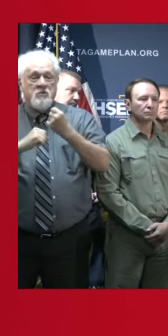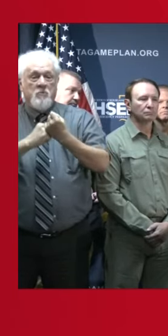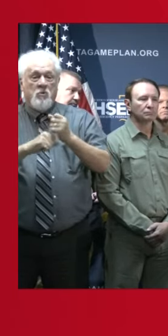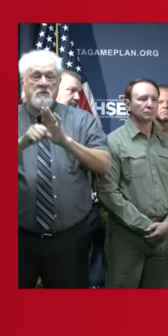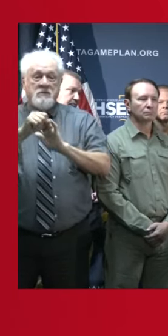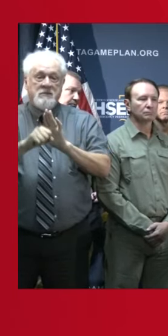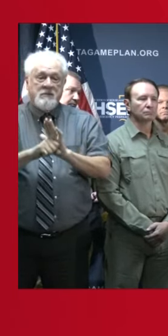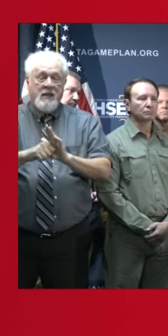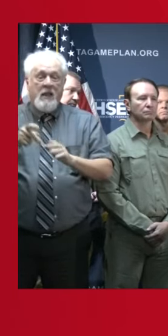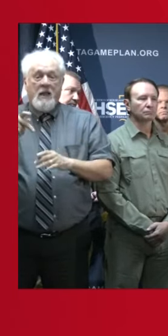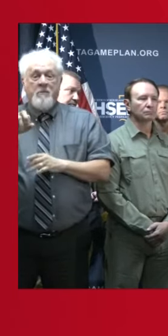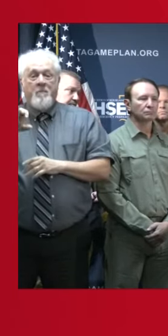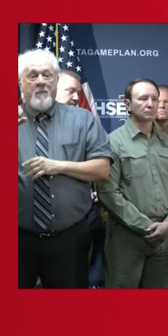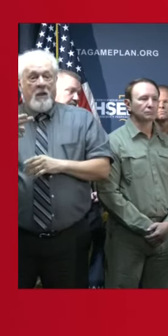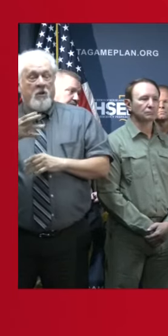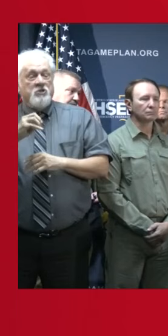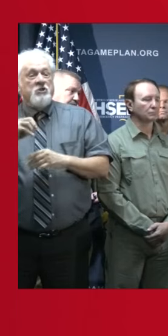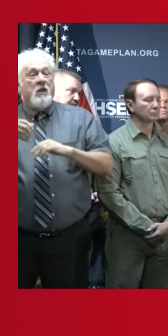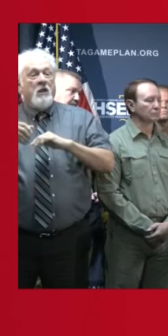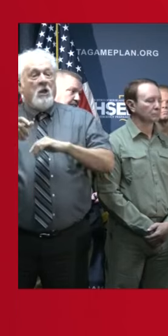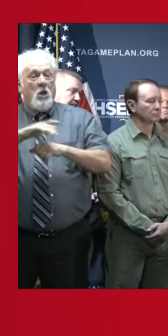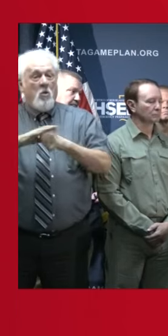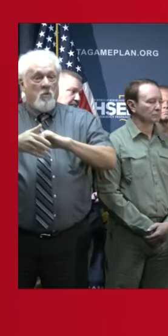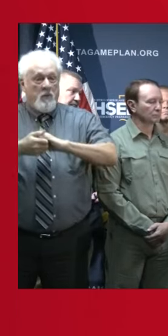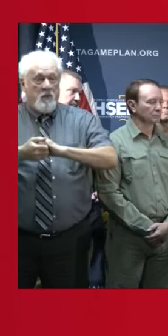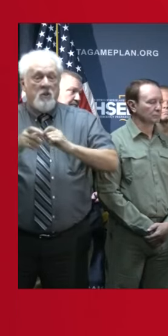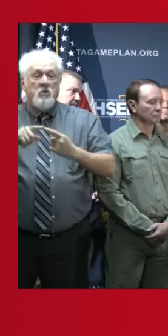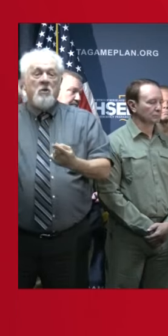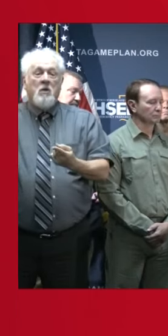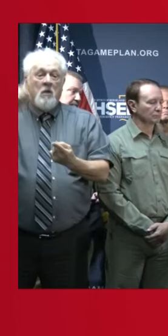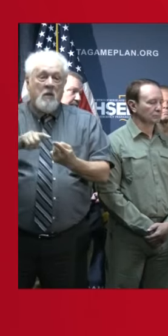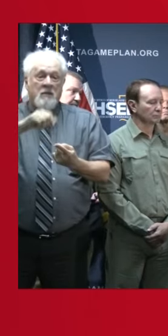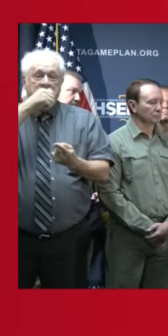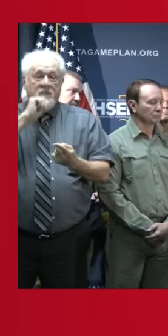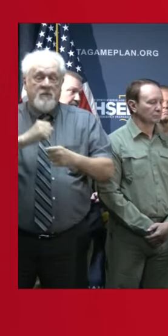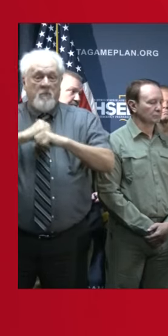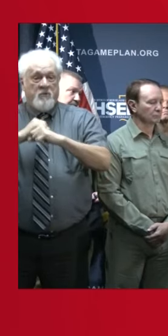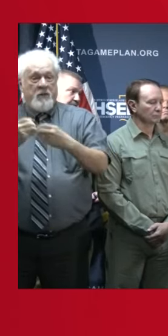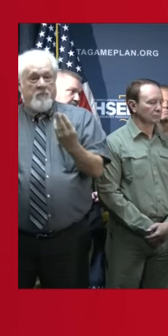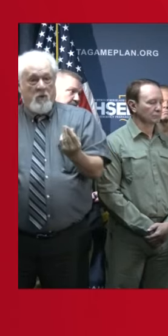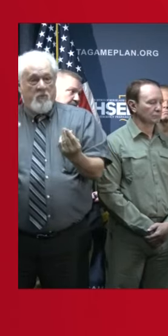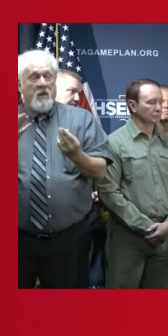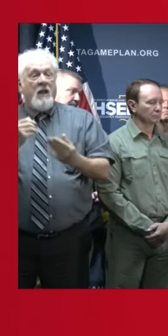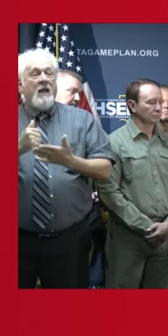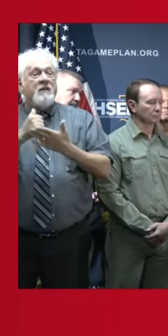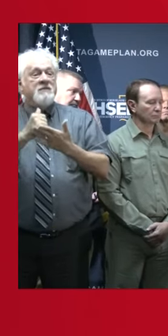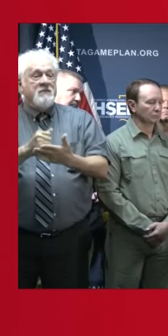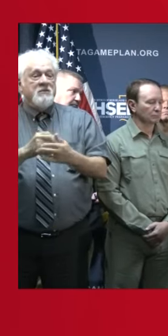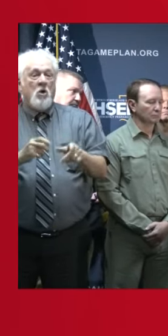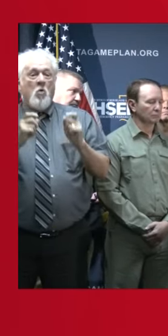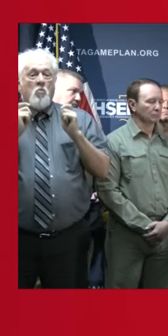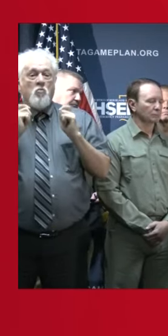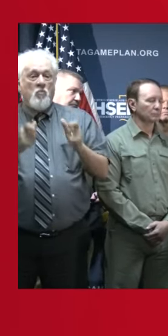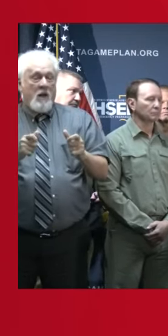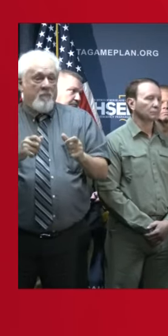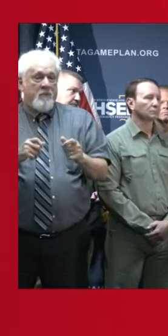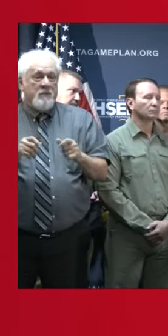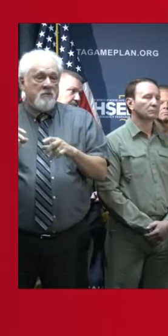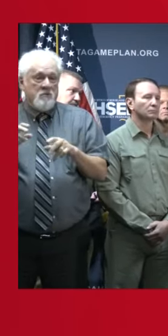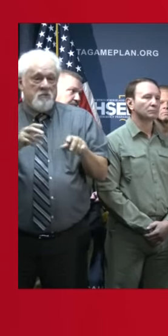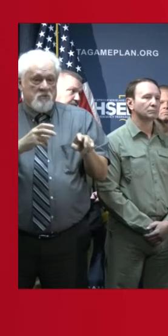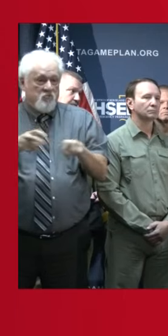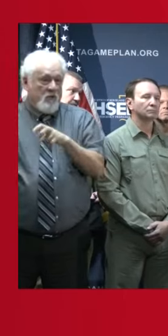local partners is to save lives, mitigate suffering, protect property, and assist in rapid transition to normal operations.